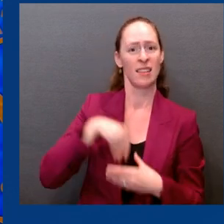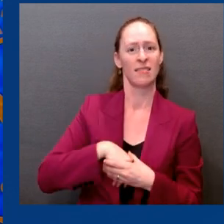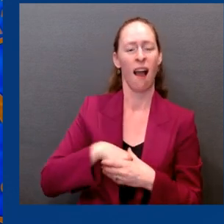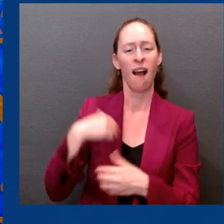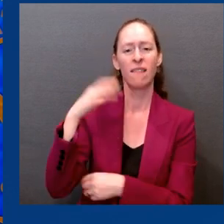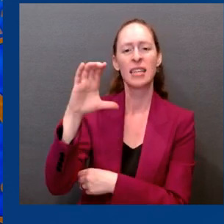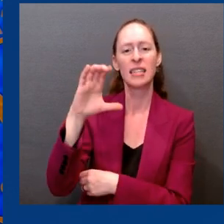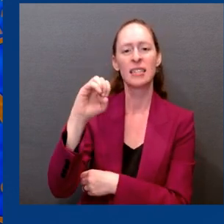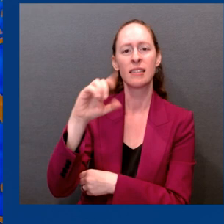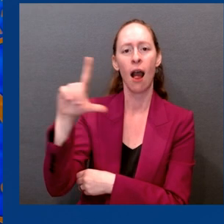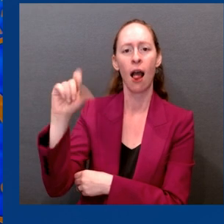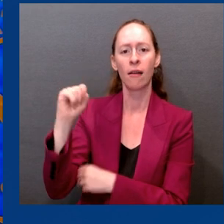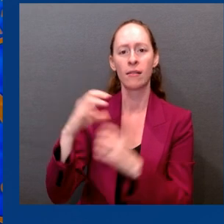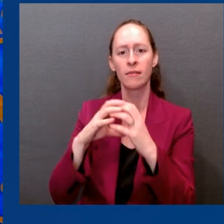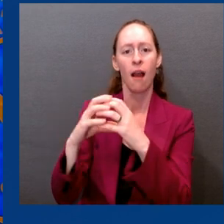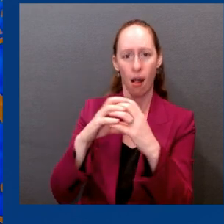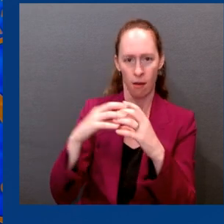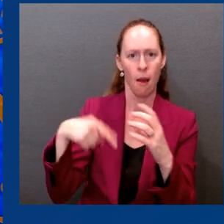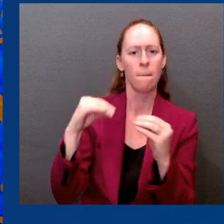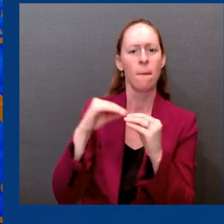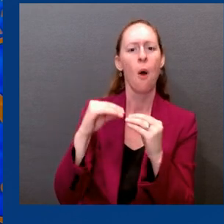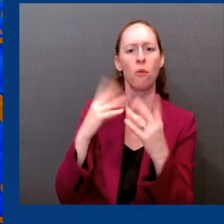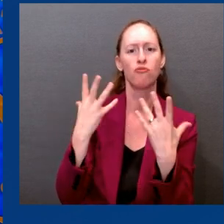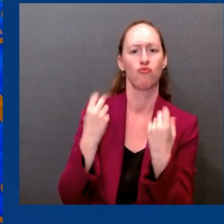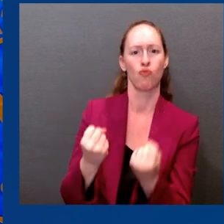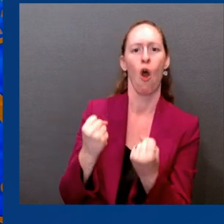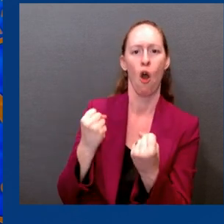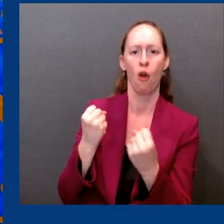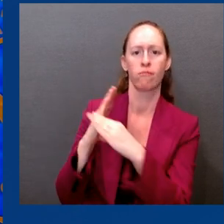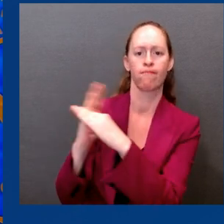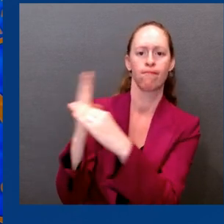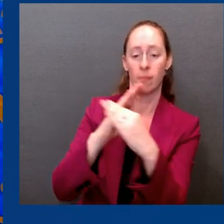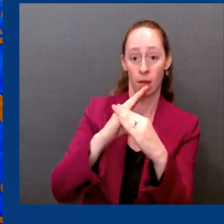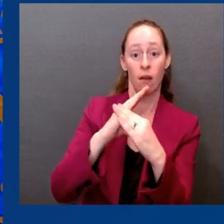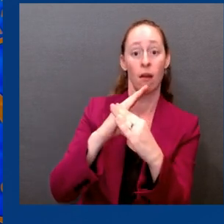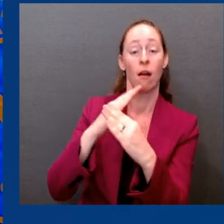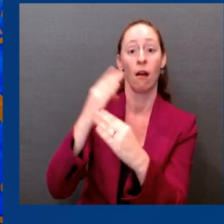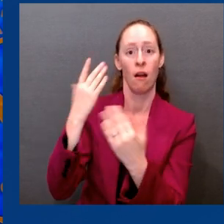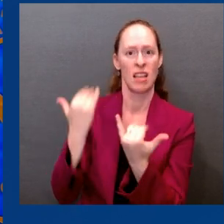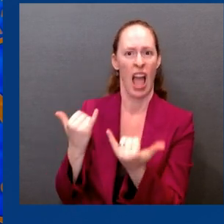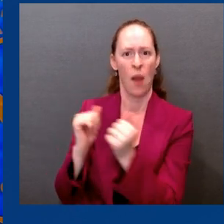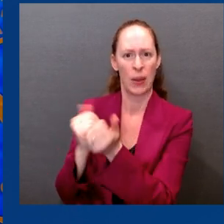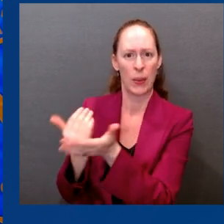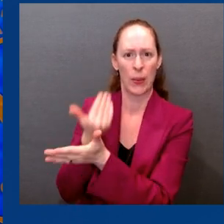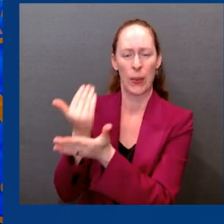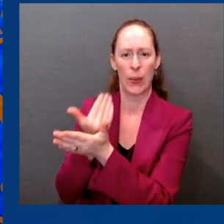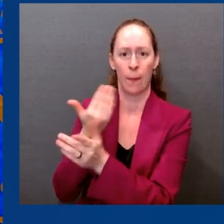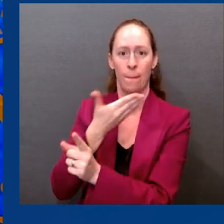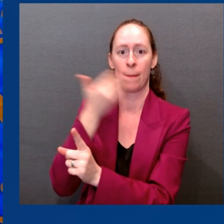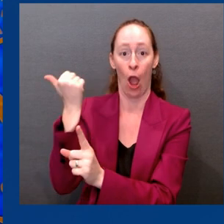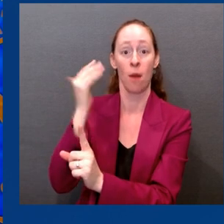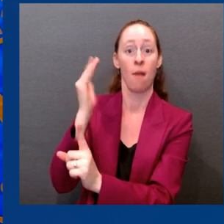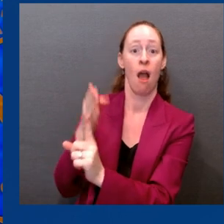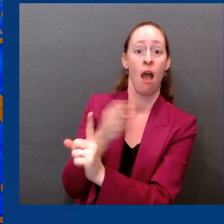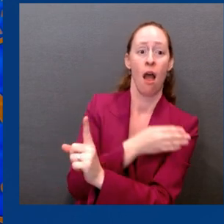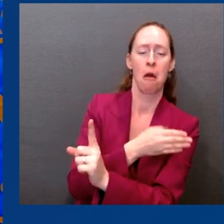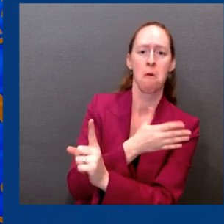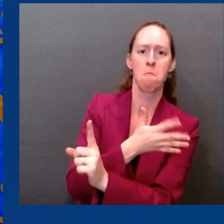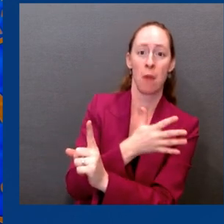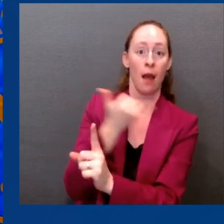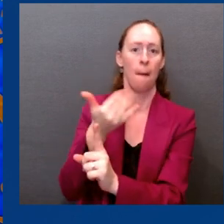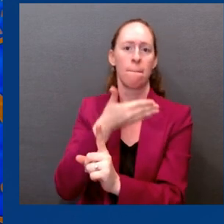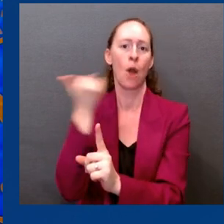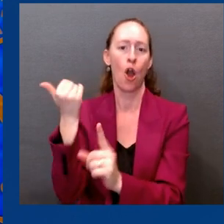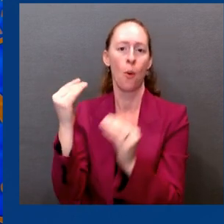expect that the updated bivalent vaccines containing BA-4, BA-5 sequences will offer better